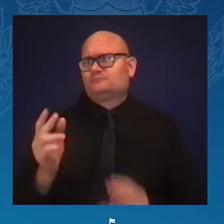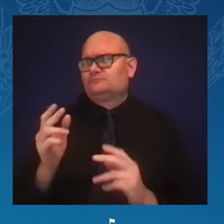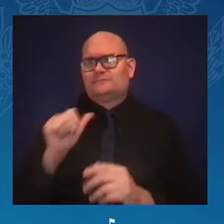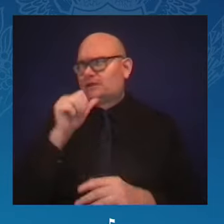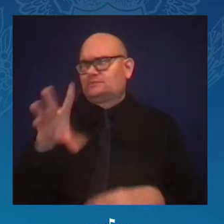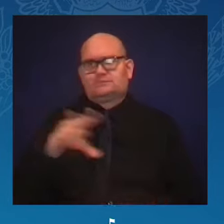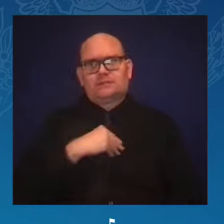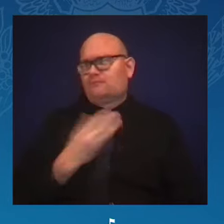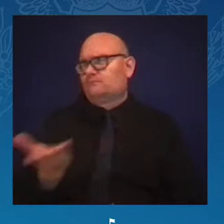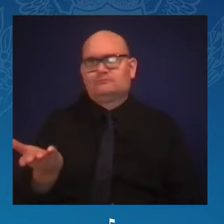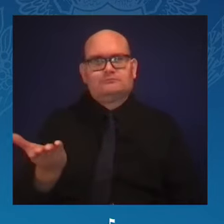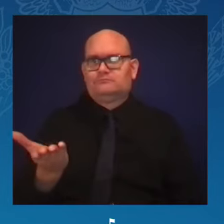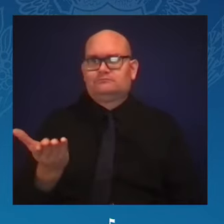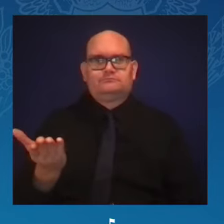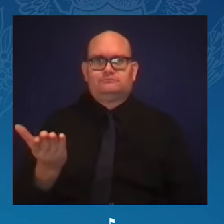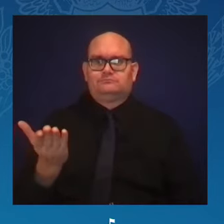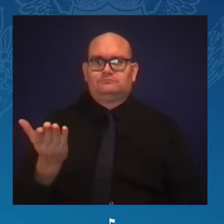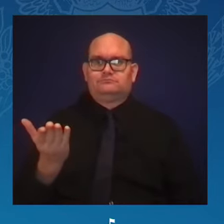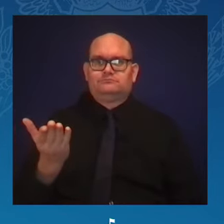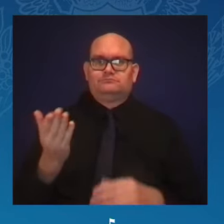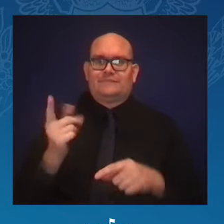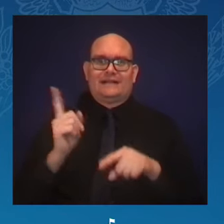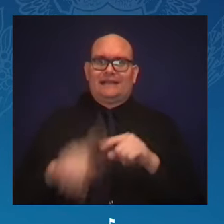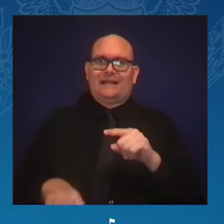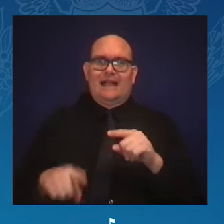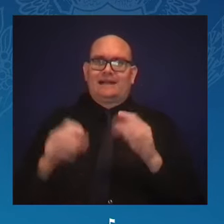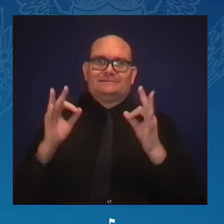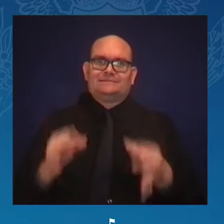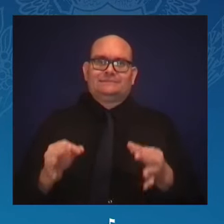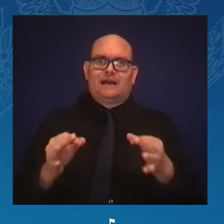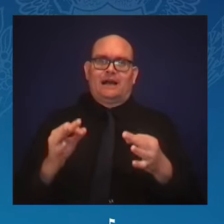what happens to their body next. That is immoral.